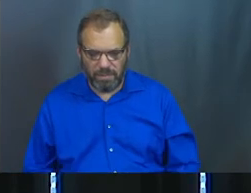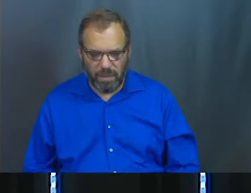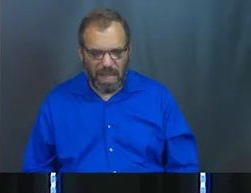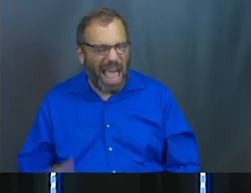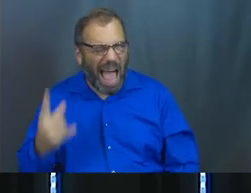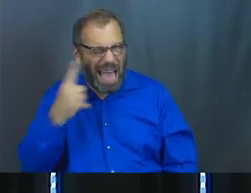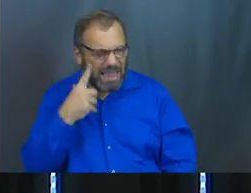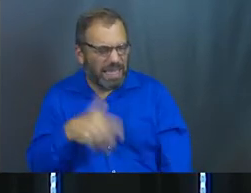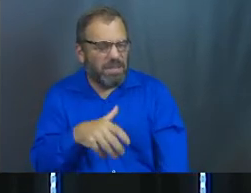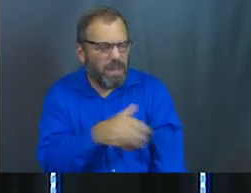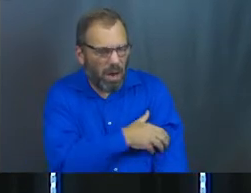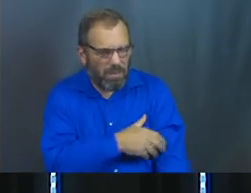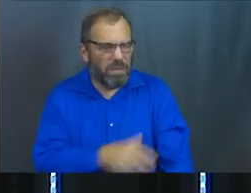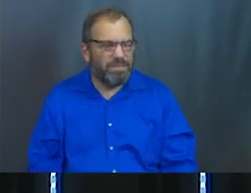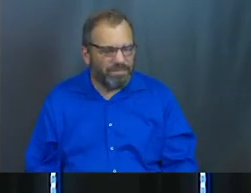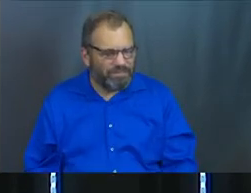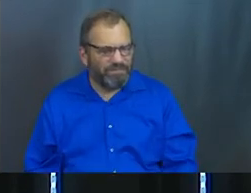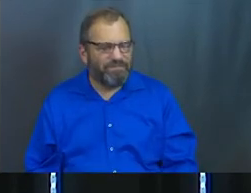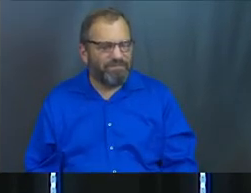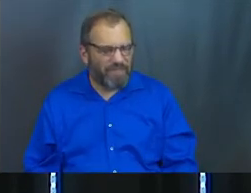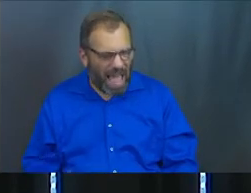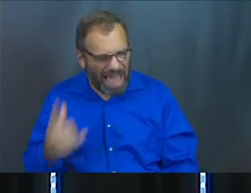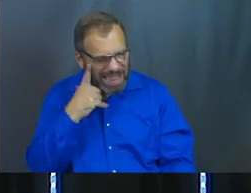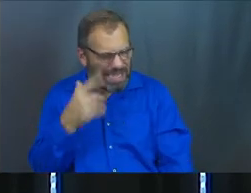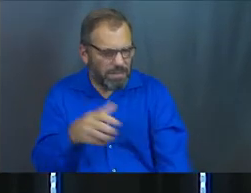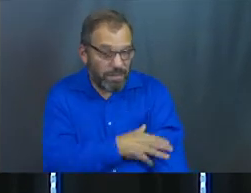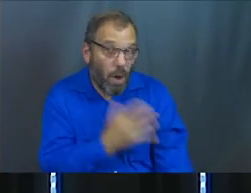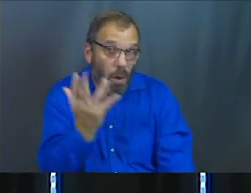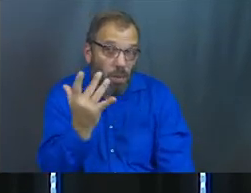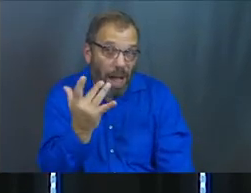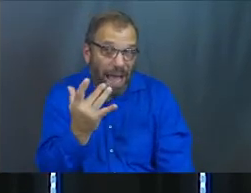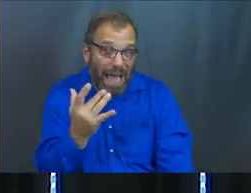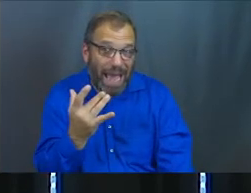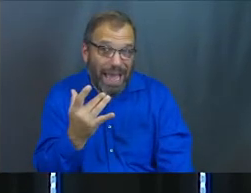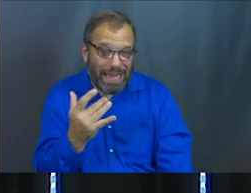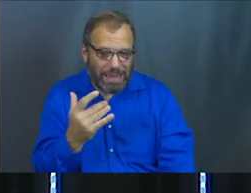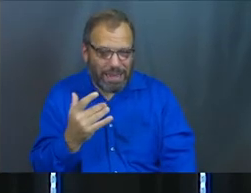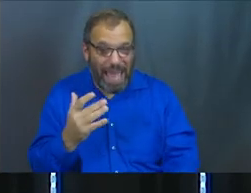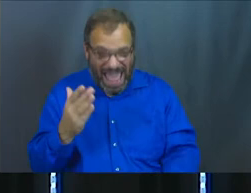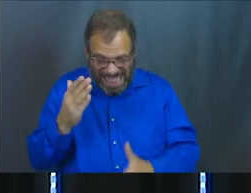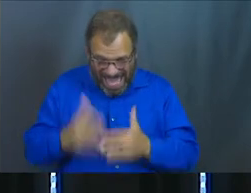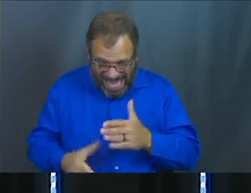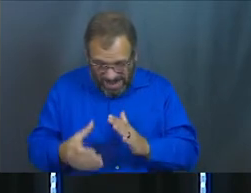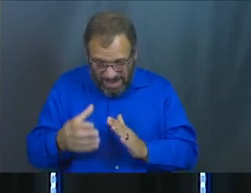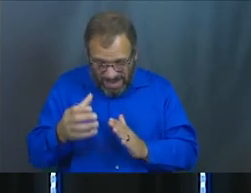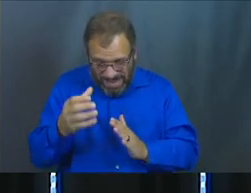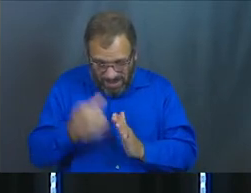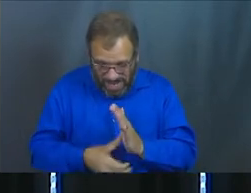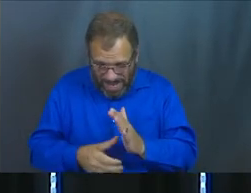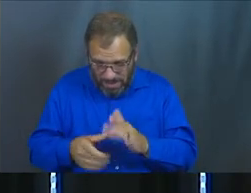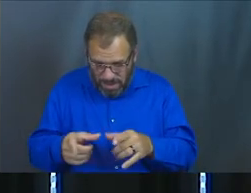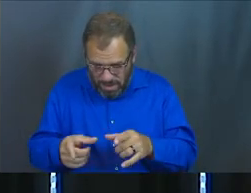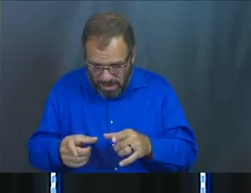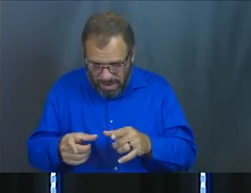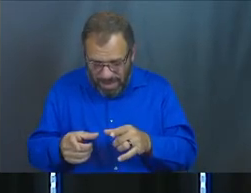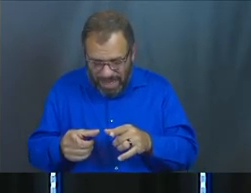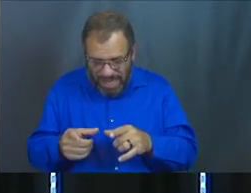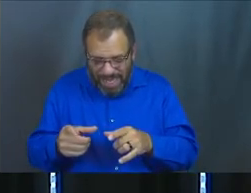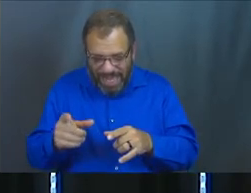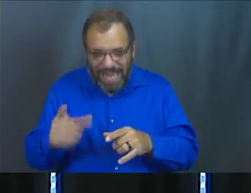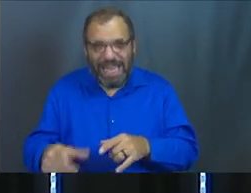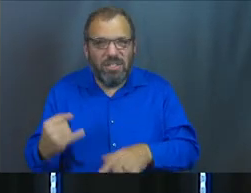I think this is powerful. I think it's powerful because you get this little window at the very end of the passage into the mindset